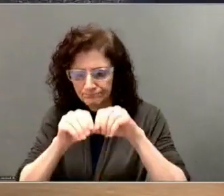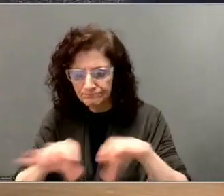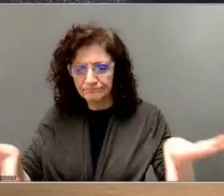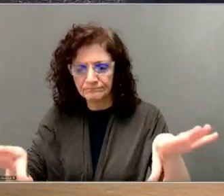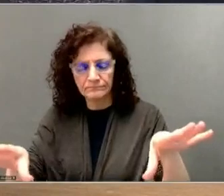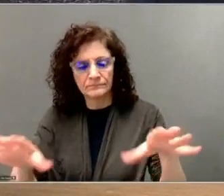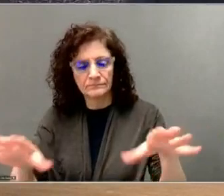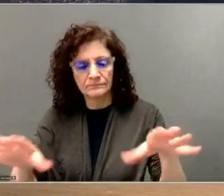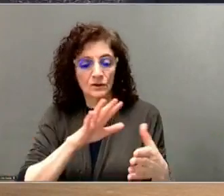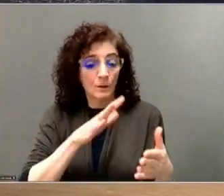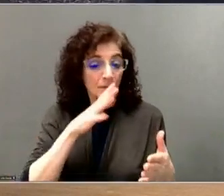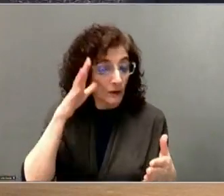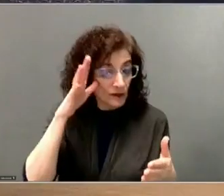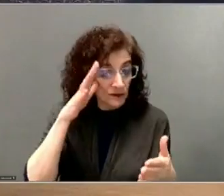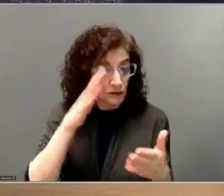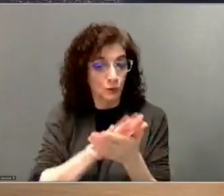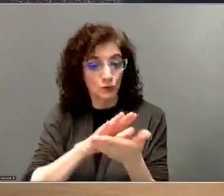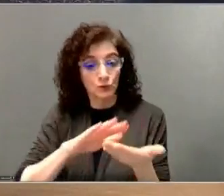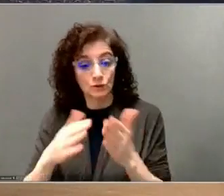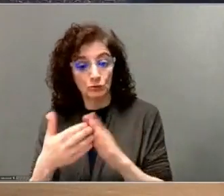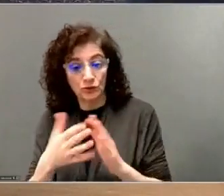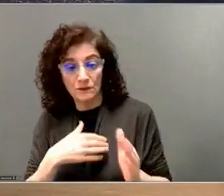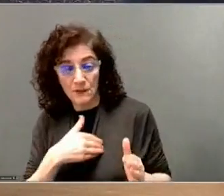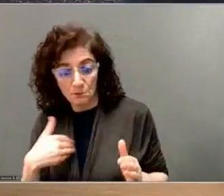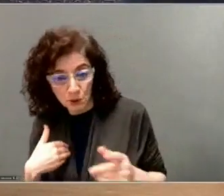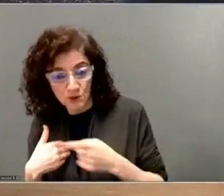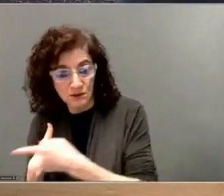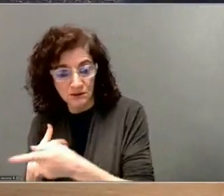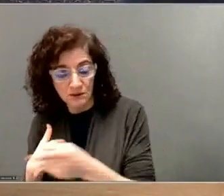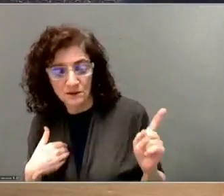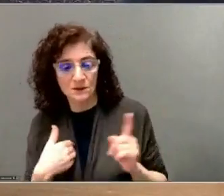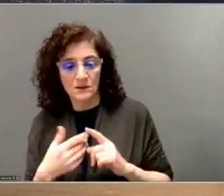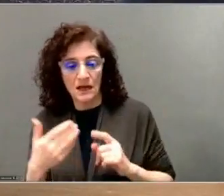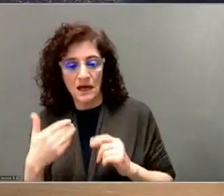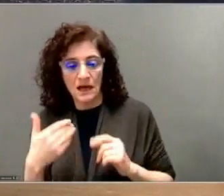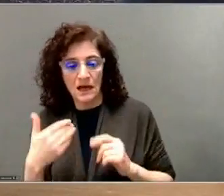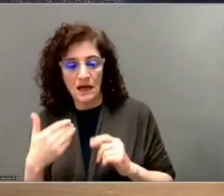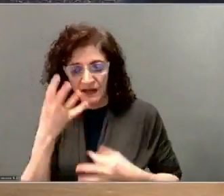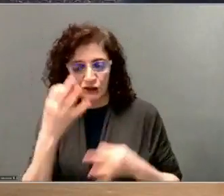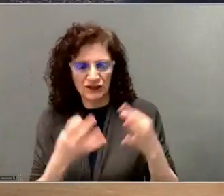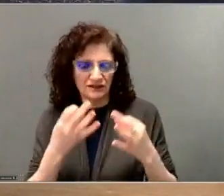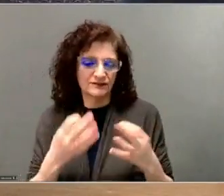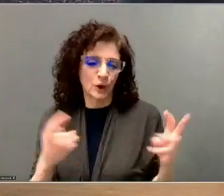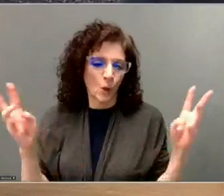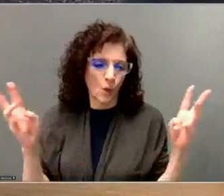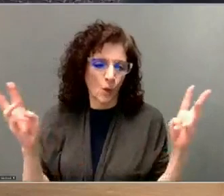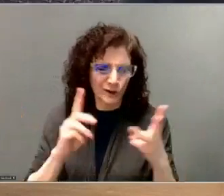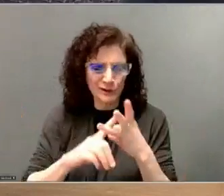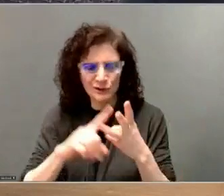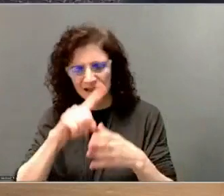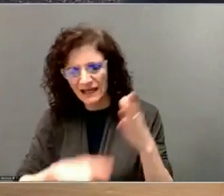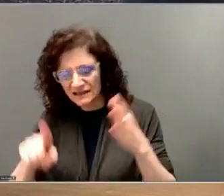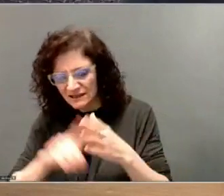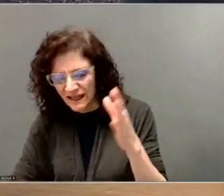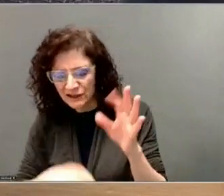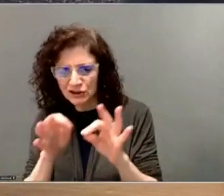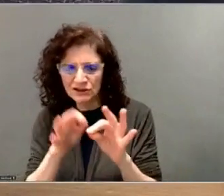community members are notified of important events like weather delays, cancellations, event reminders, and announcements.